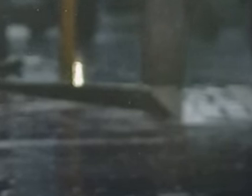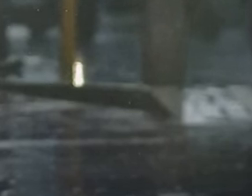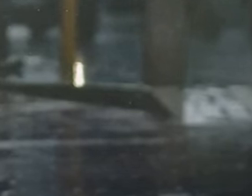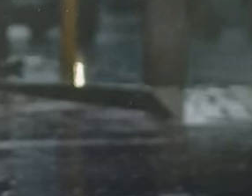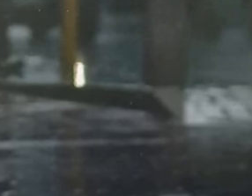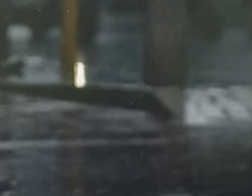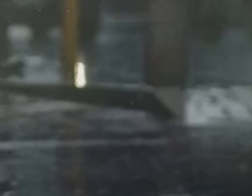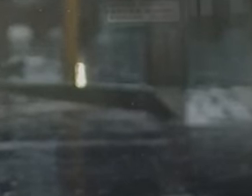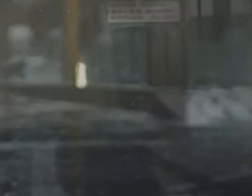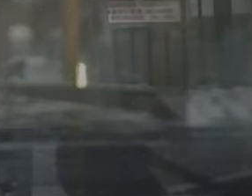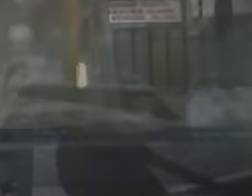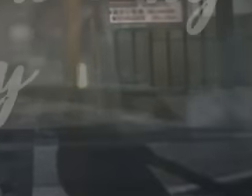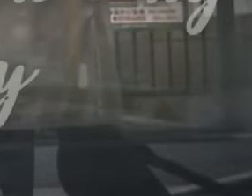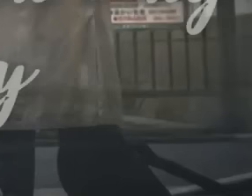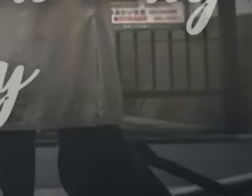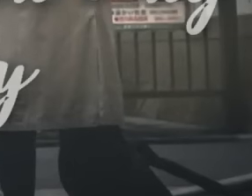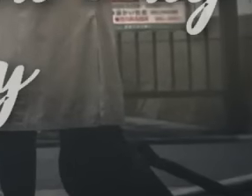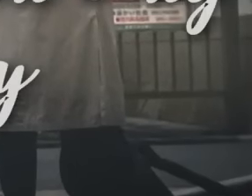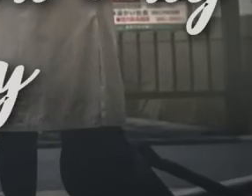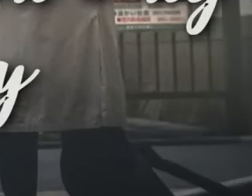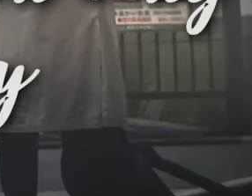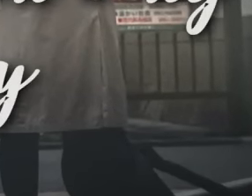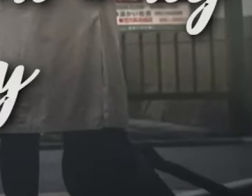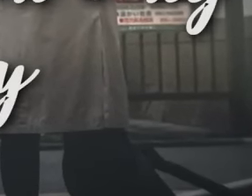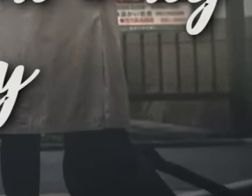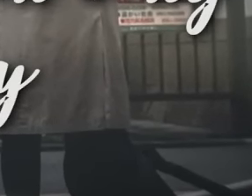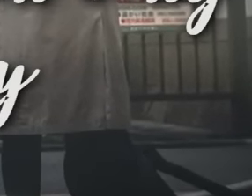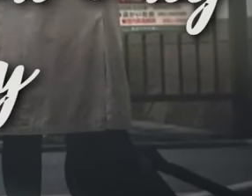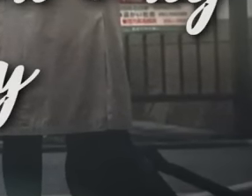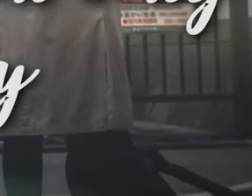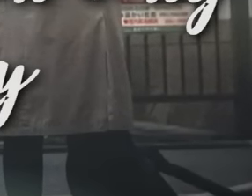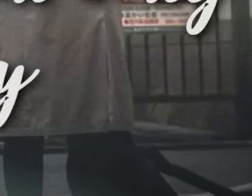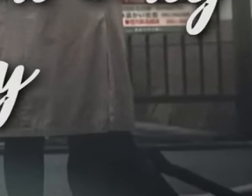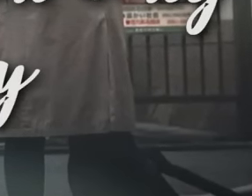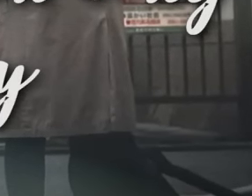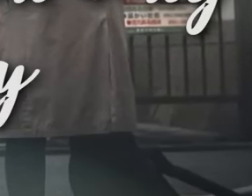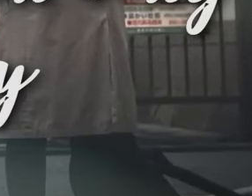bukhaw kayo ng